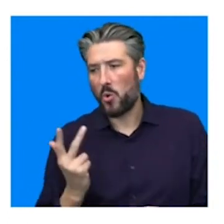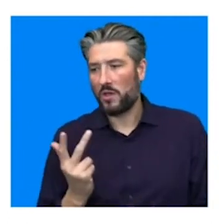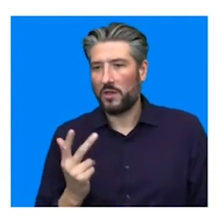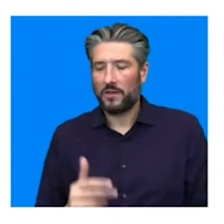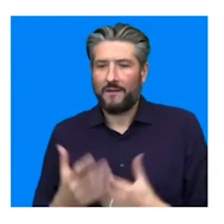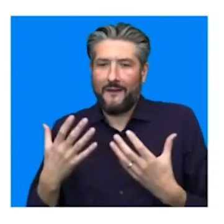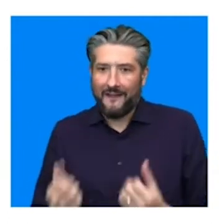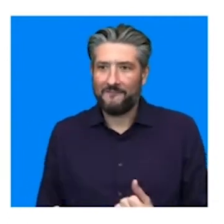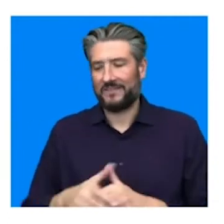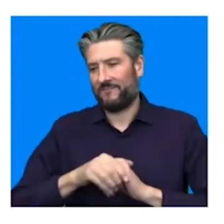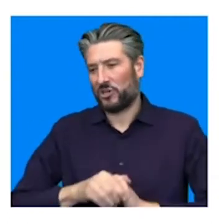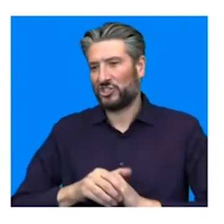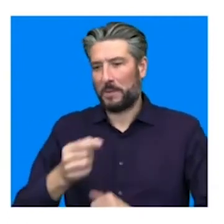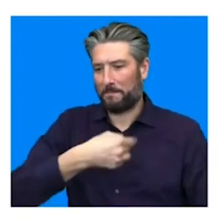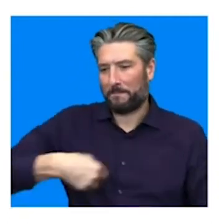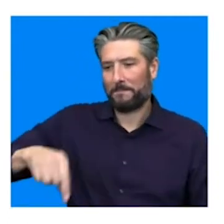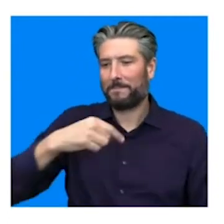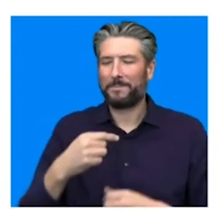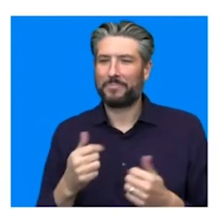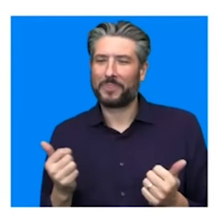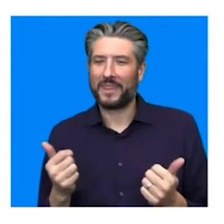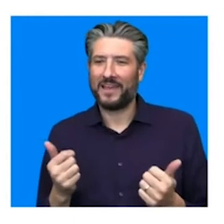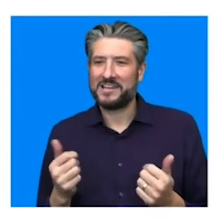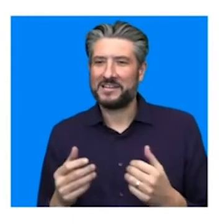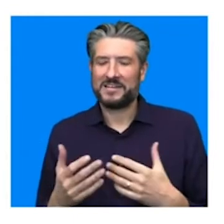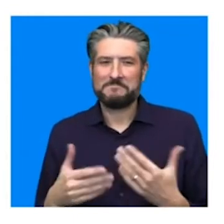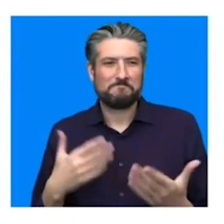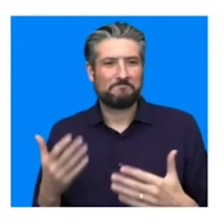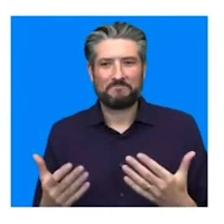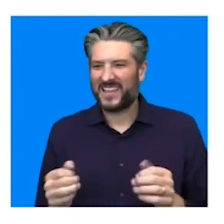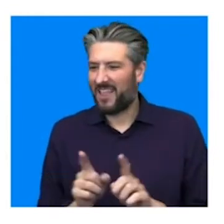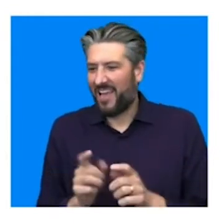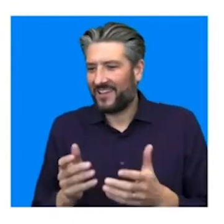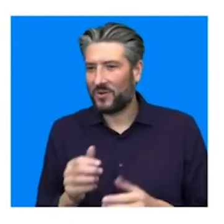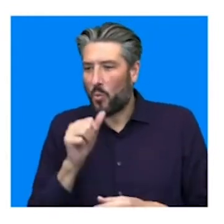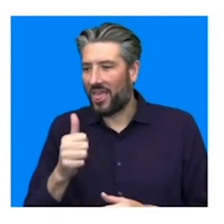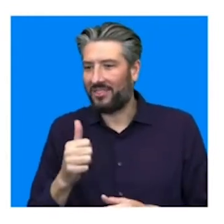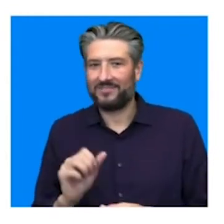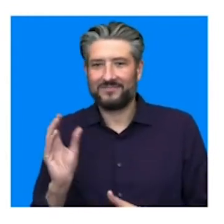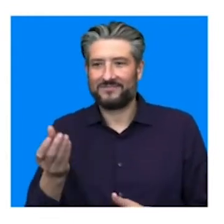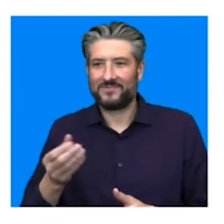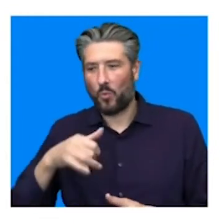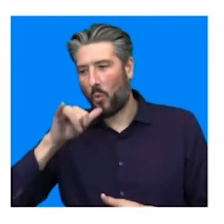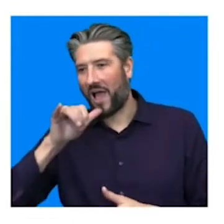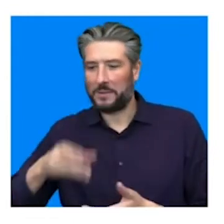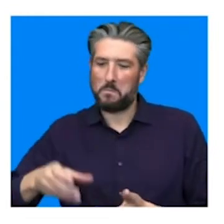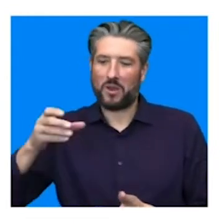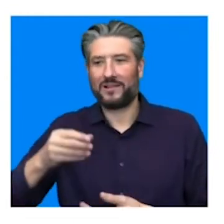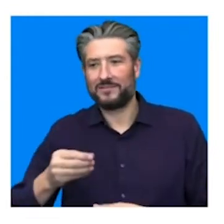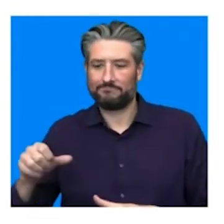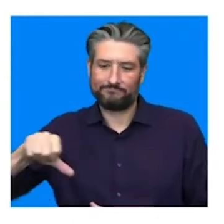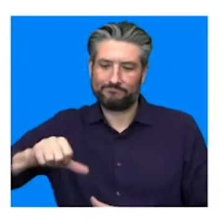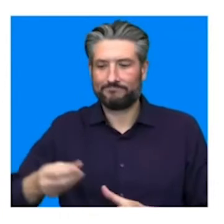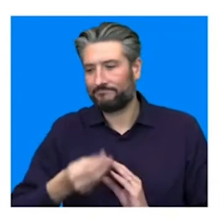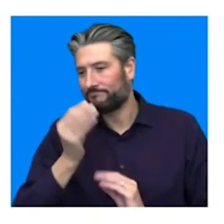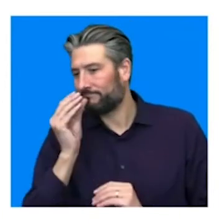now that has become a sort of friendship with a bottle of wine discussing tight faces moving slowly into this kind